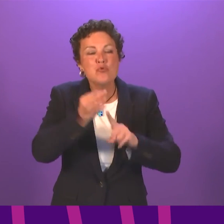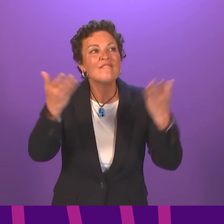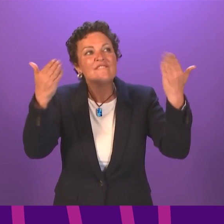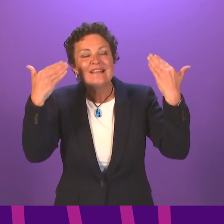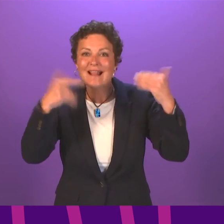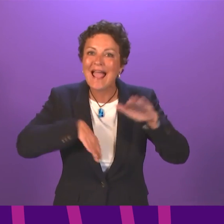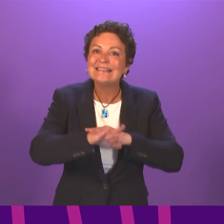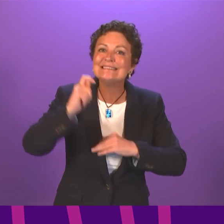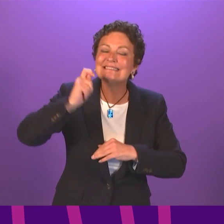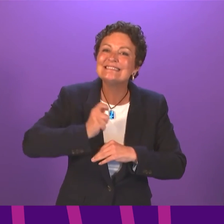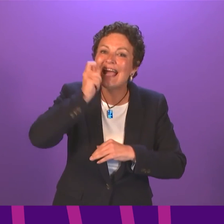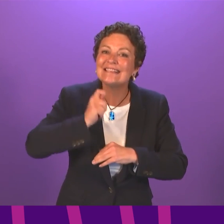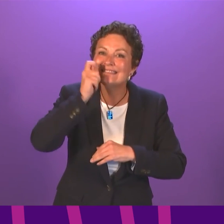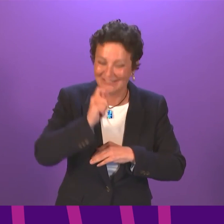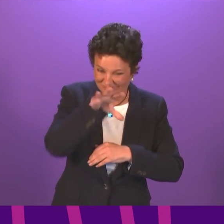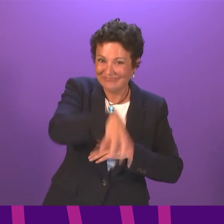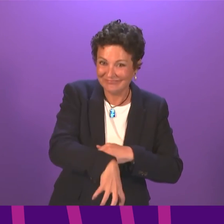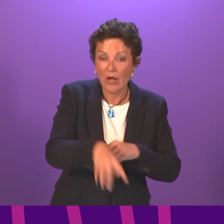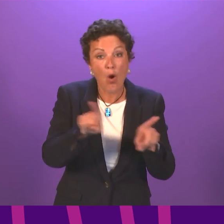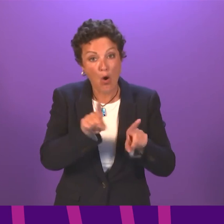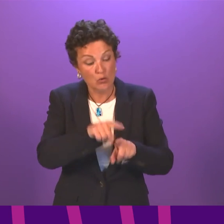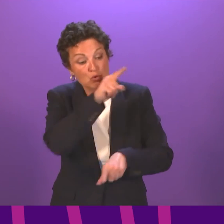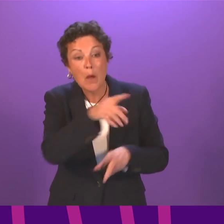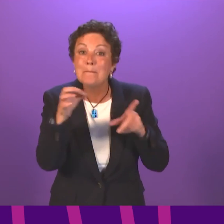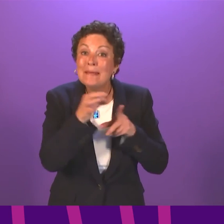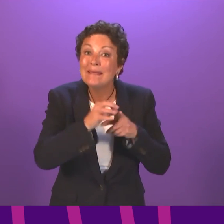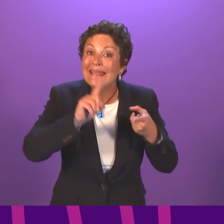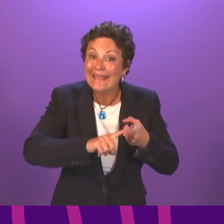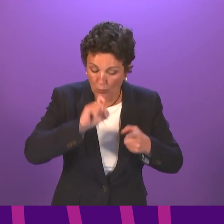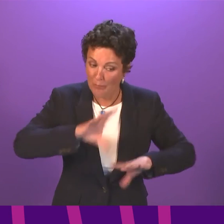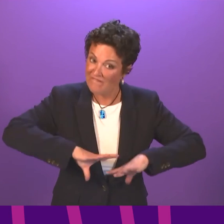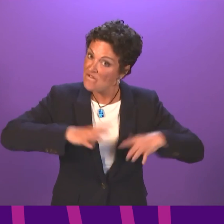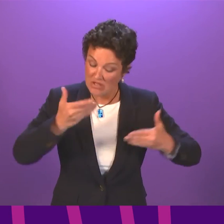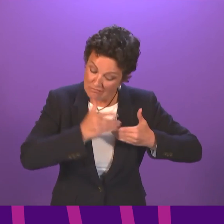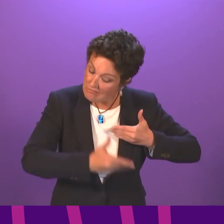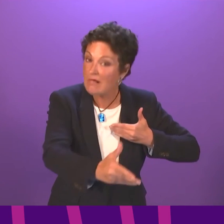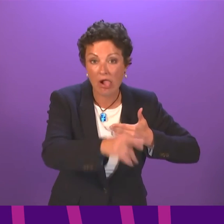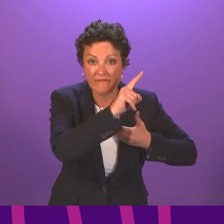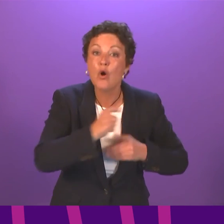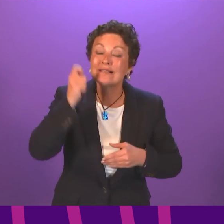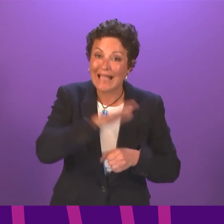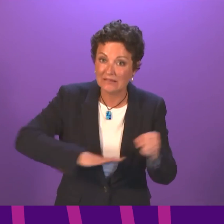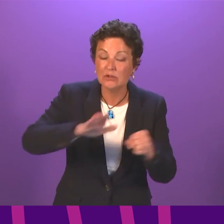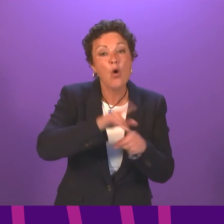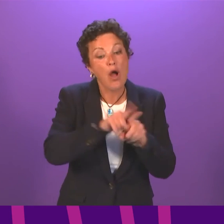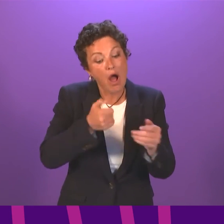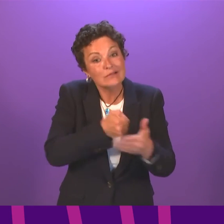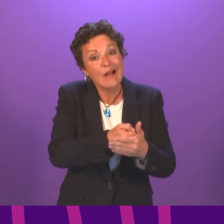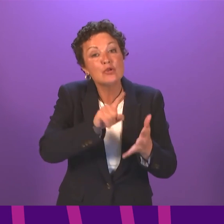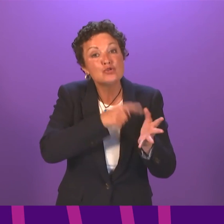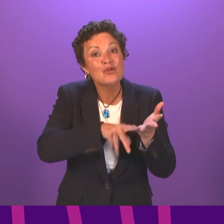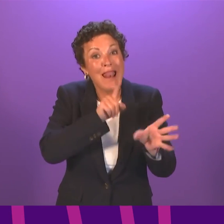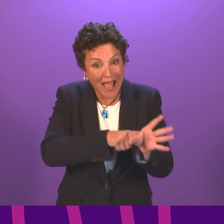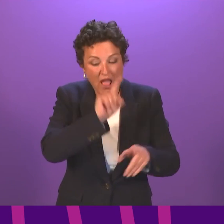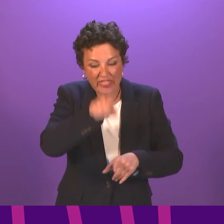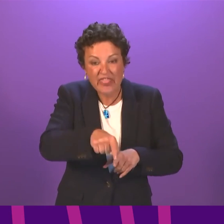We will also continue to fund free PPE for the dental sector and from July increase that supply by up to 50%.